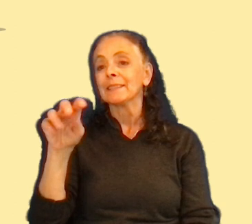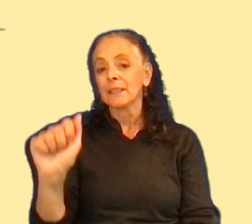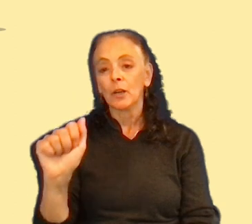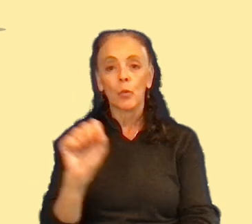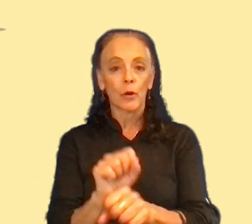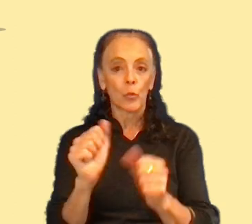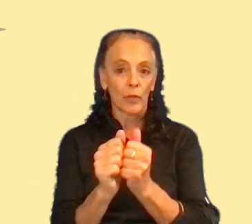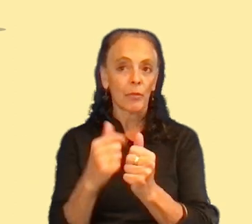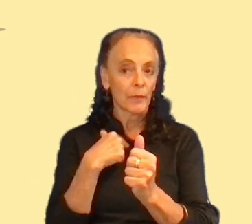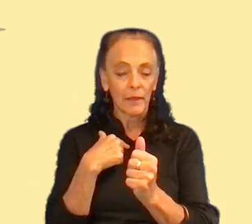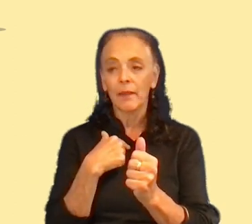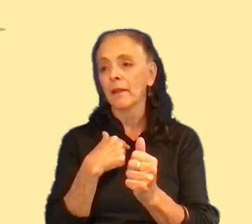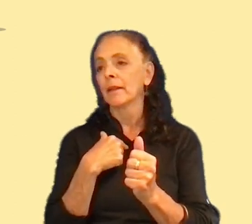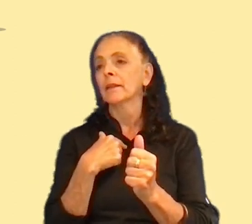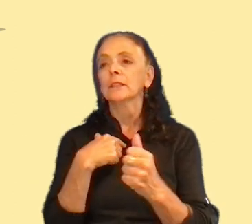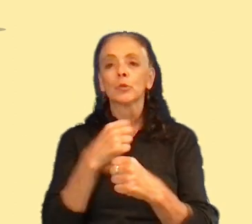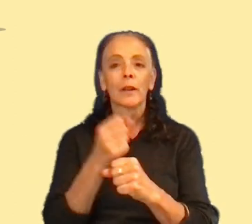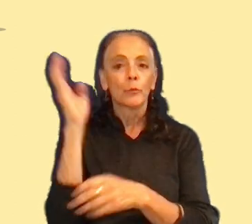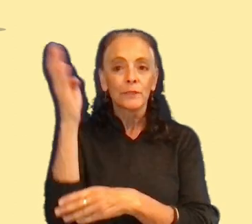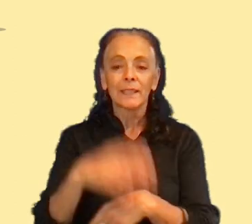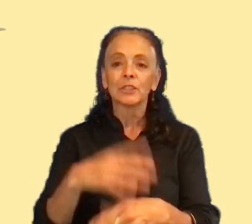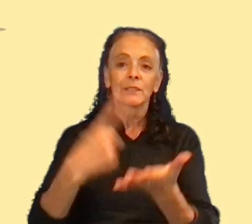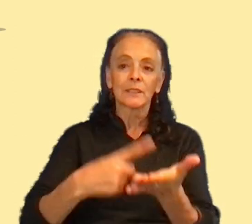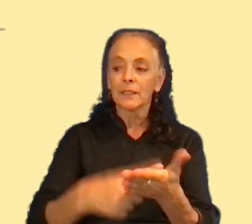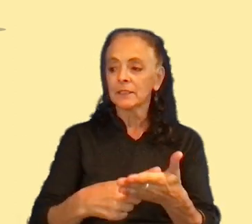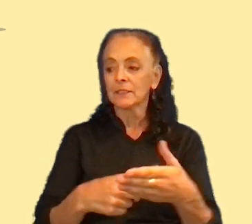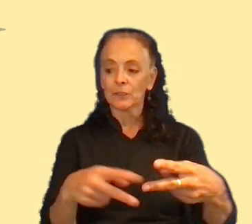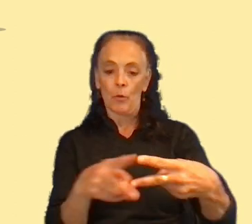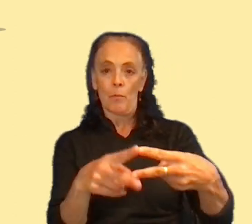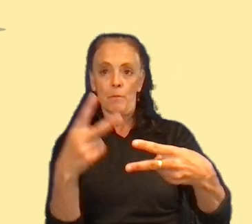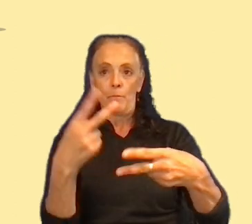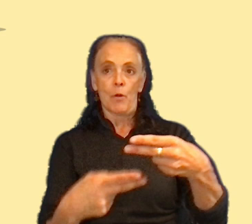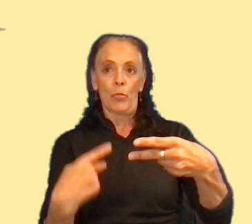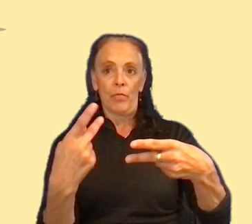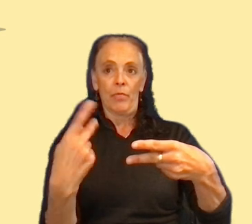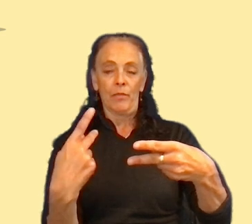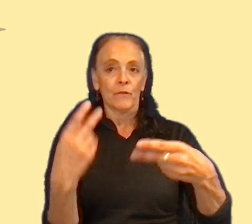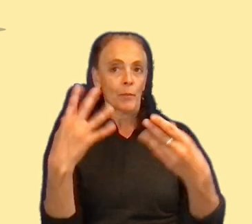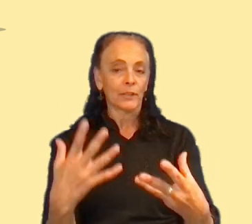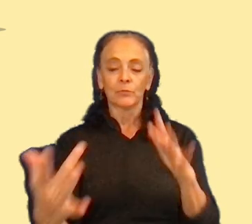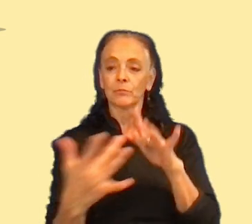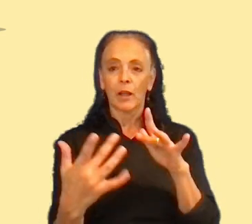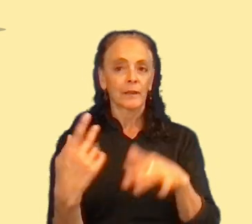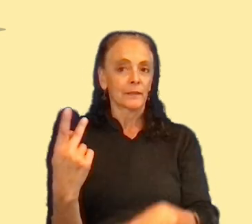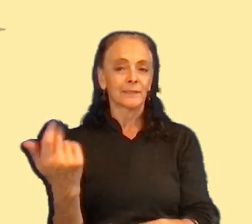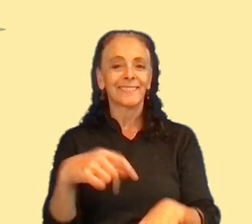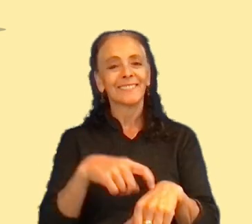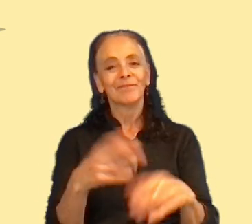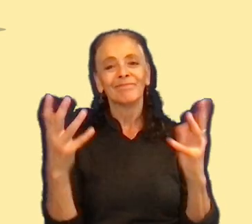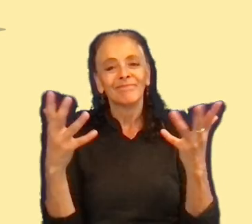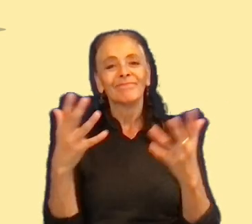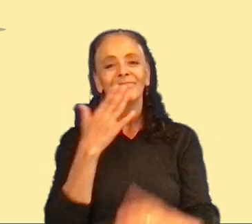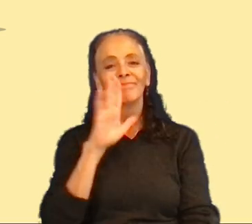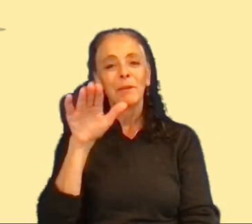with me in the presentation, the discussion. So here is our information. Feel free to contact us anytime. And that's it. Bye-bye.